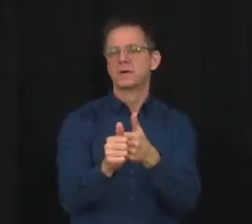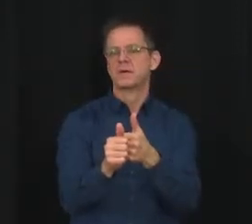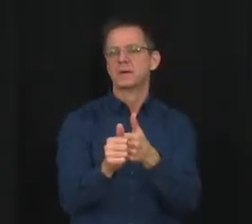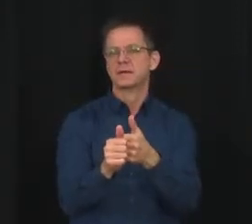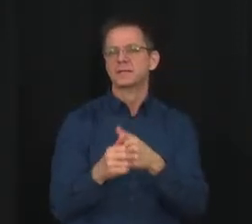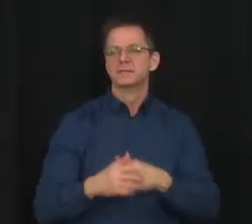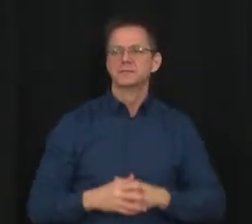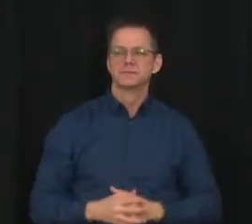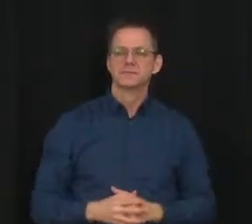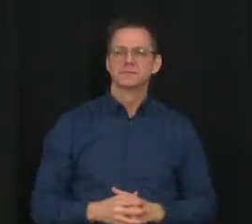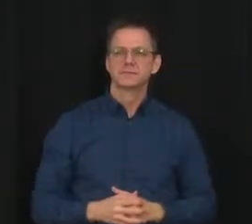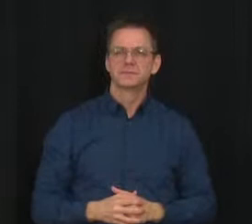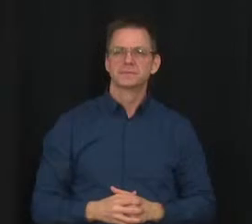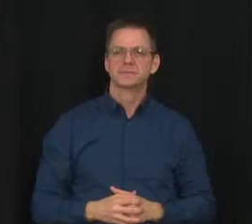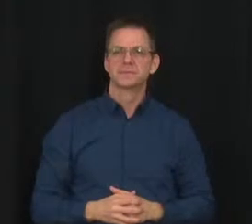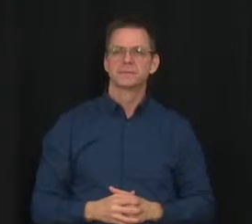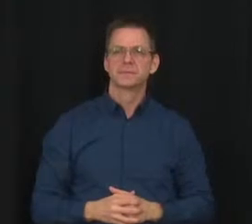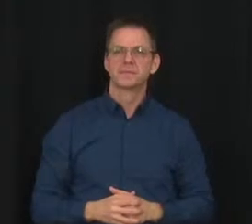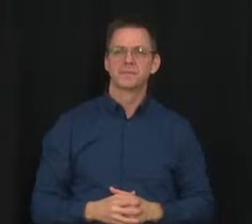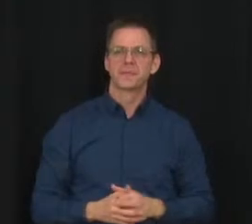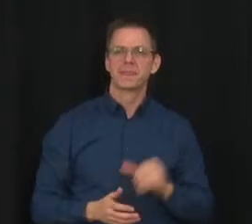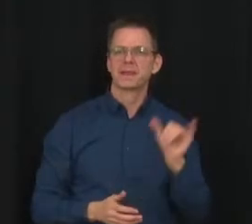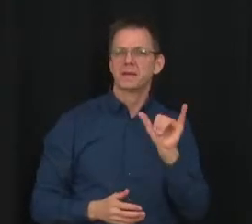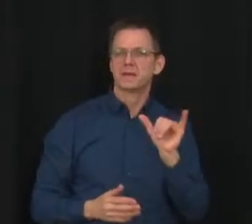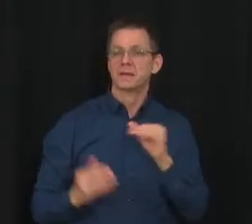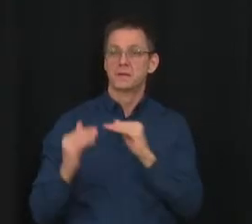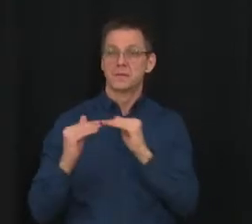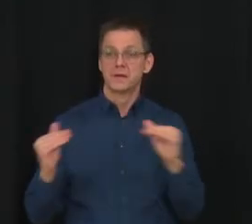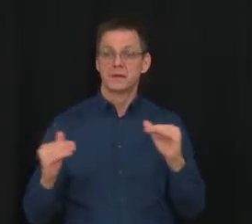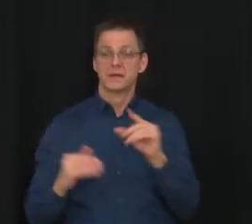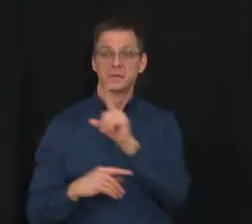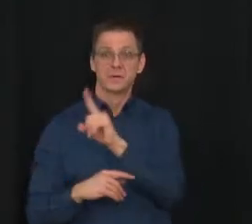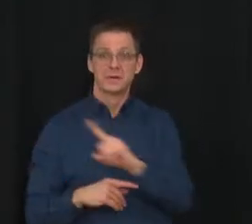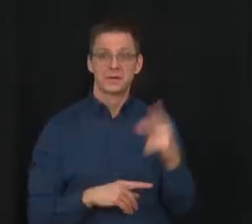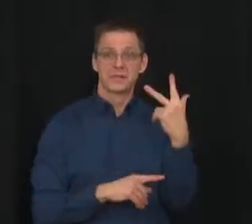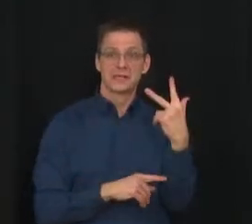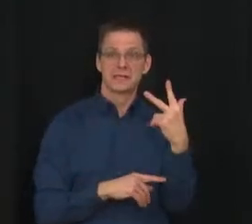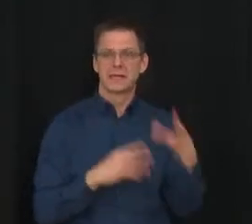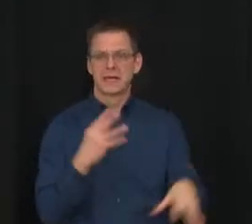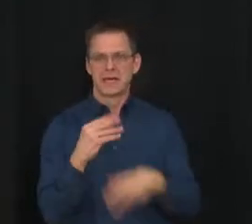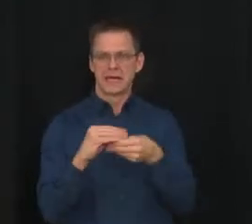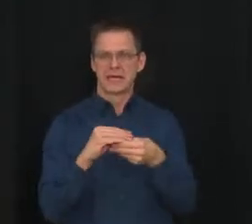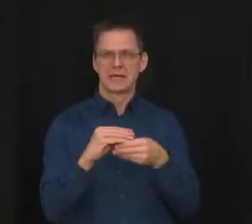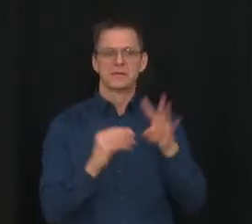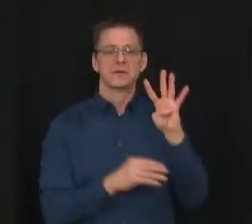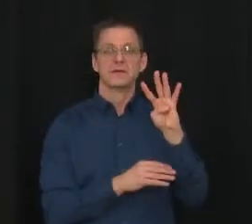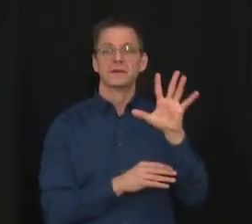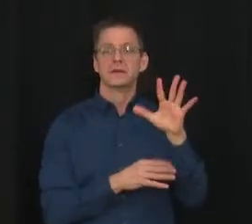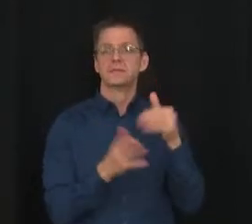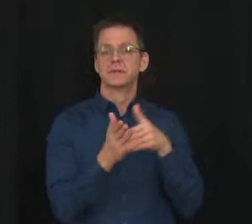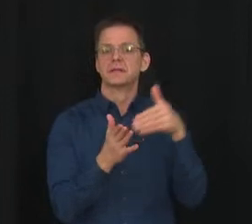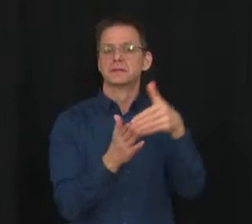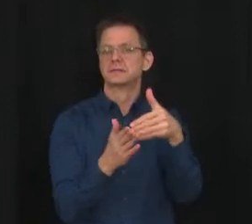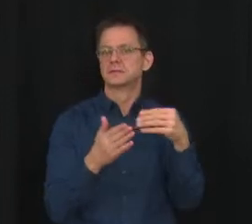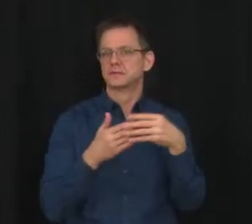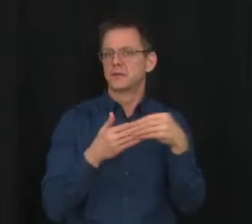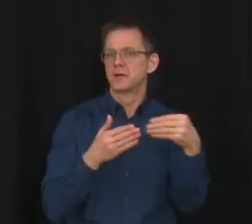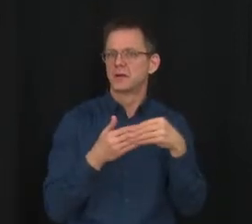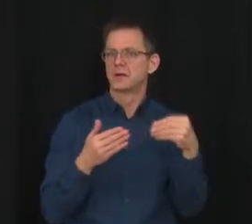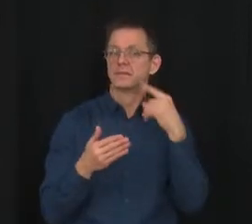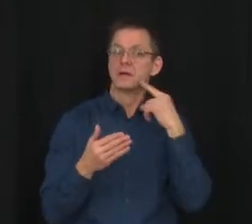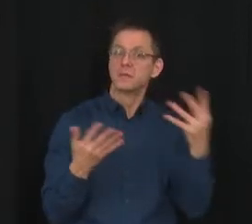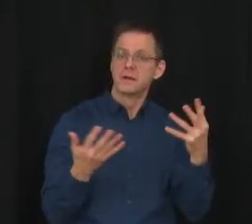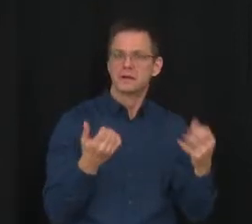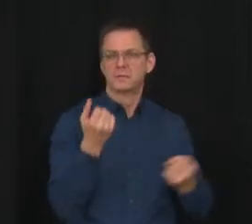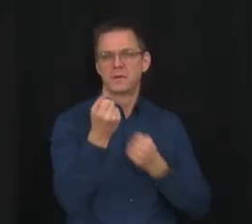learning disruptions for students in grades 1 to 3. Finally, Alberta Education is continuing to work closely